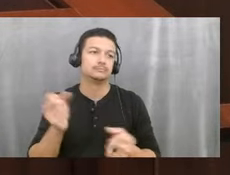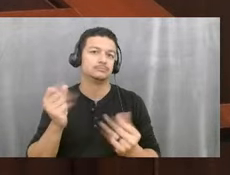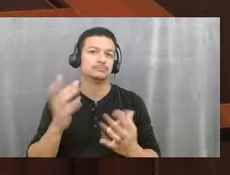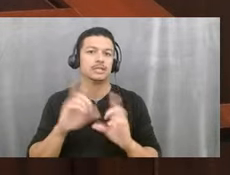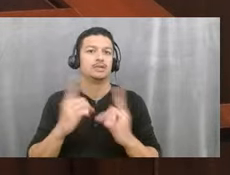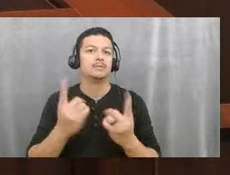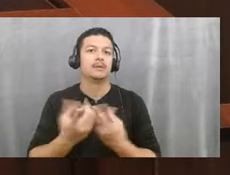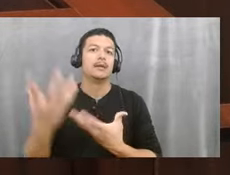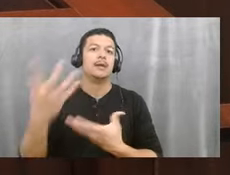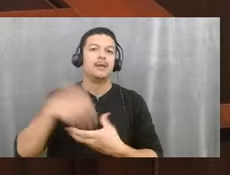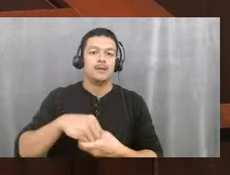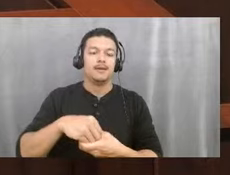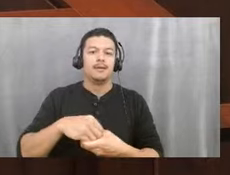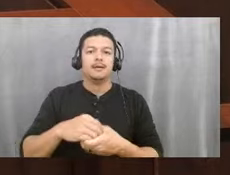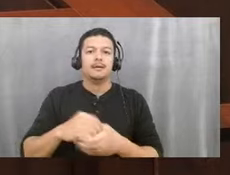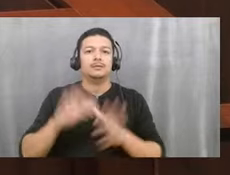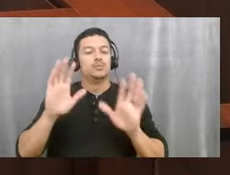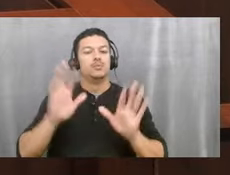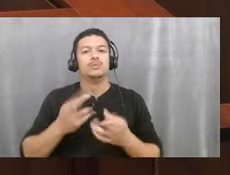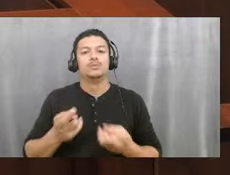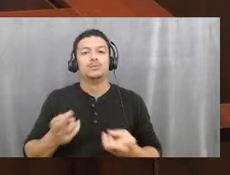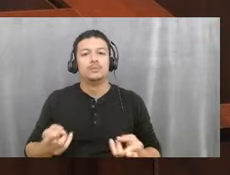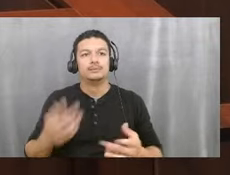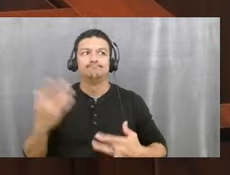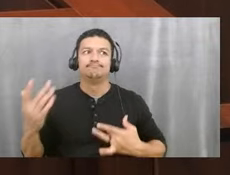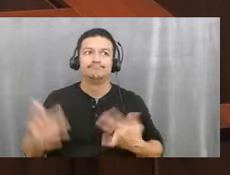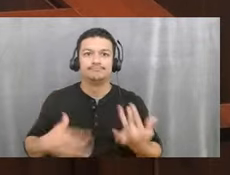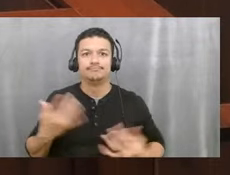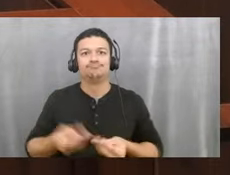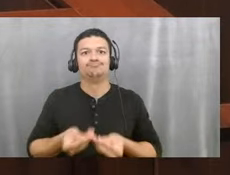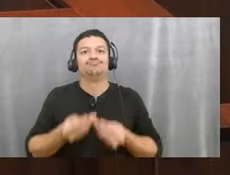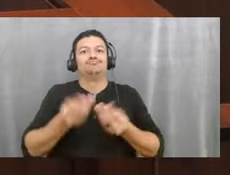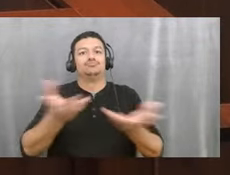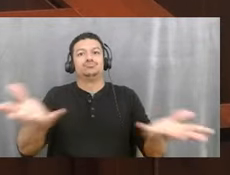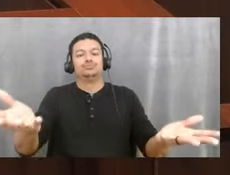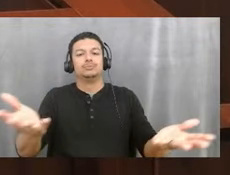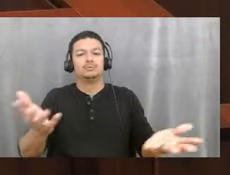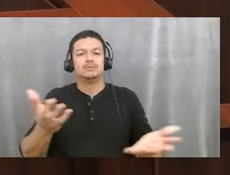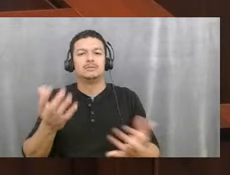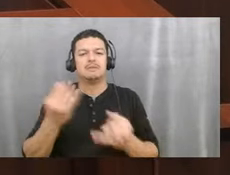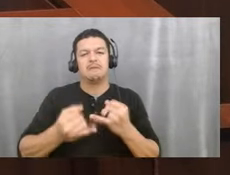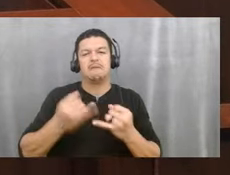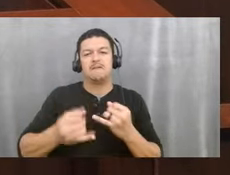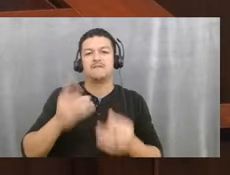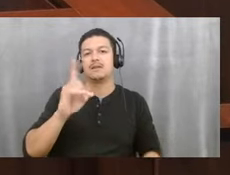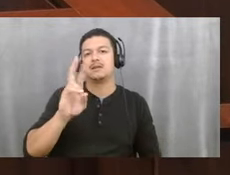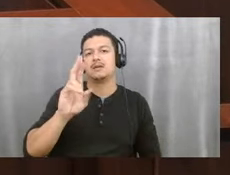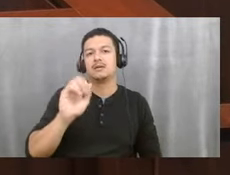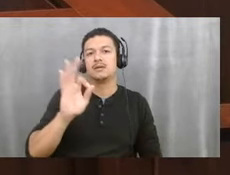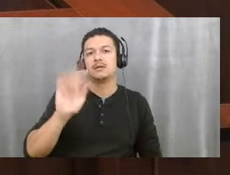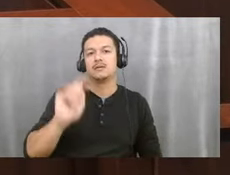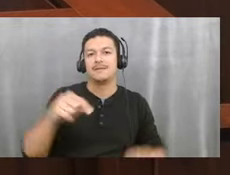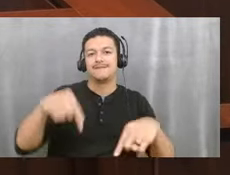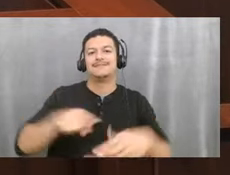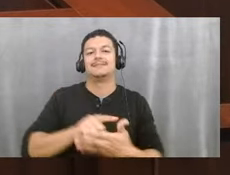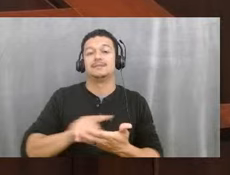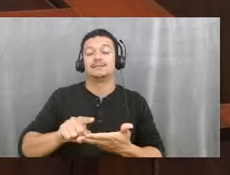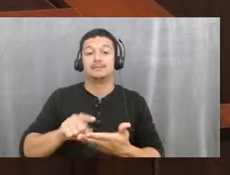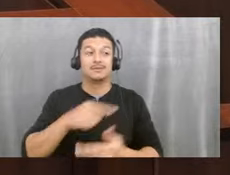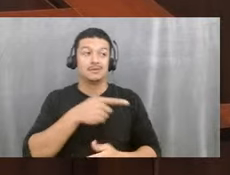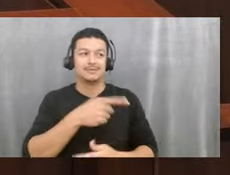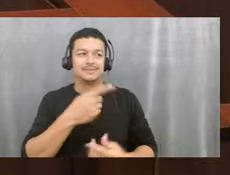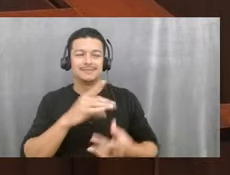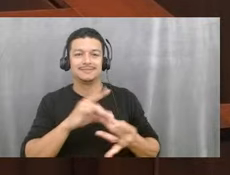in it is a great resource for really excited to get that out there. So we'll have that final draft this week. And as a manager mentioned, uh,